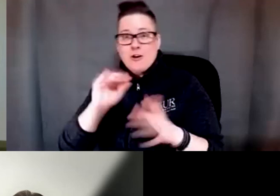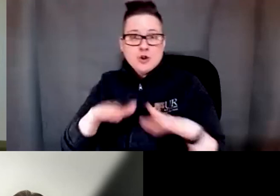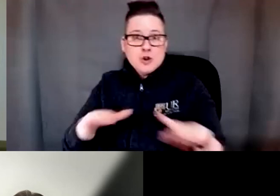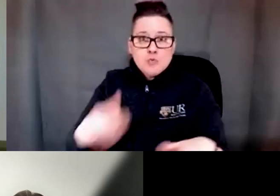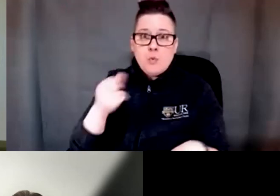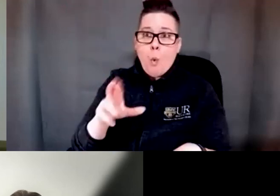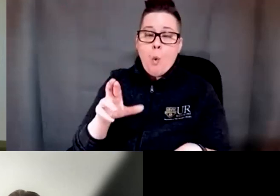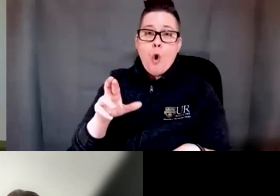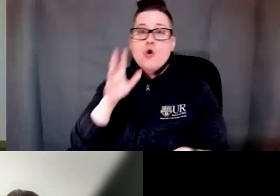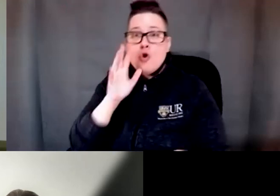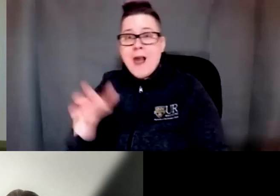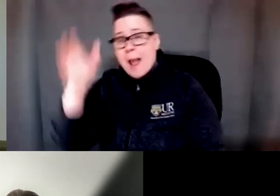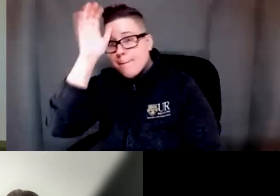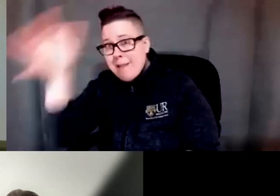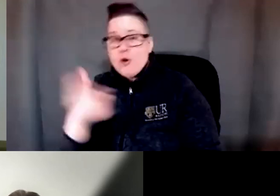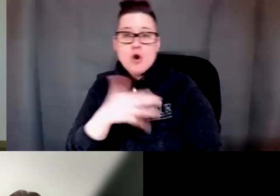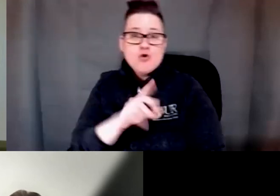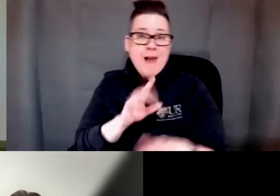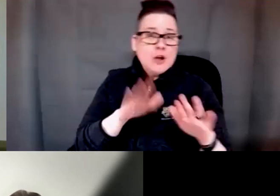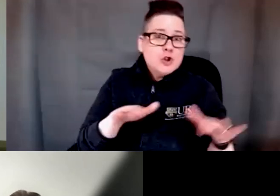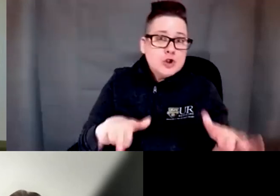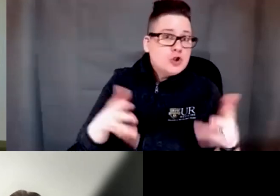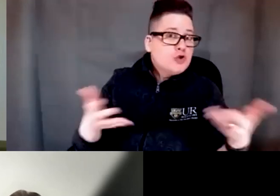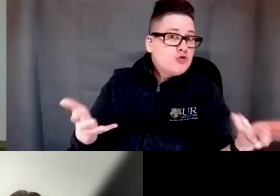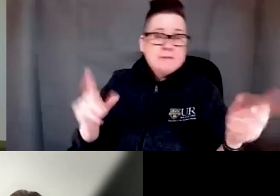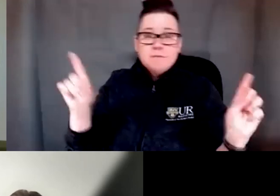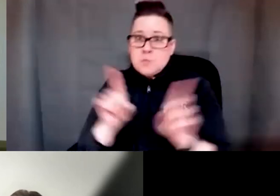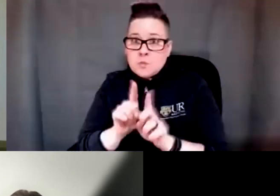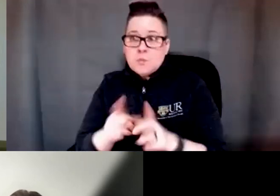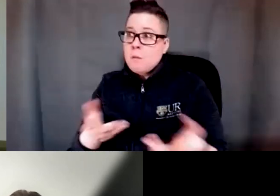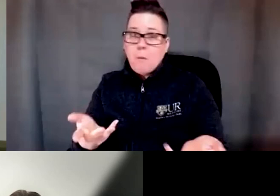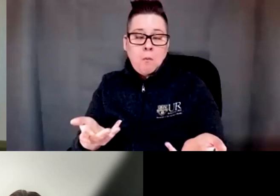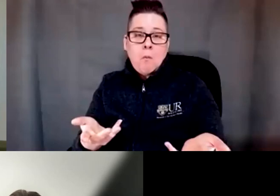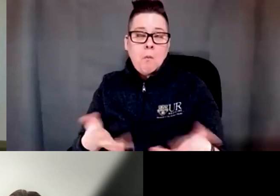parent or grandchild and grandparent because